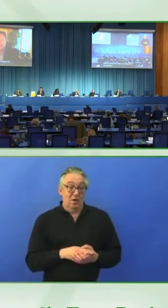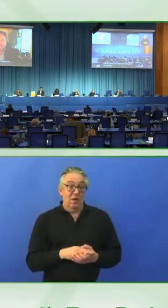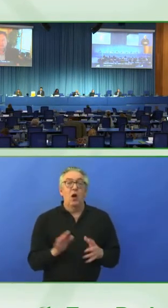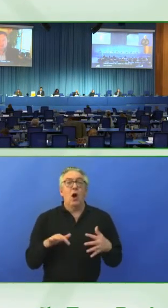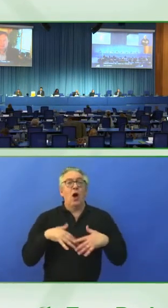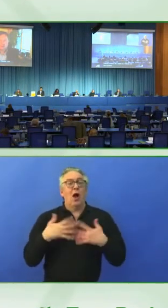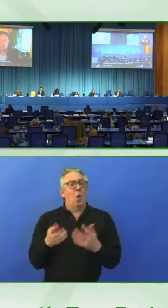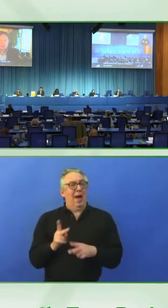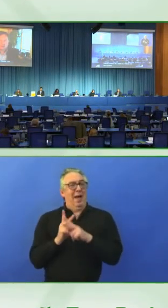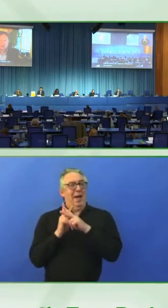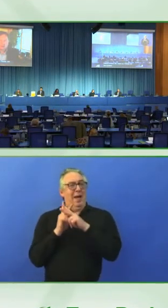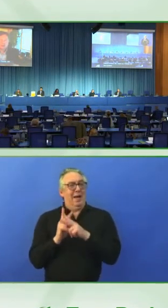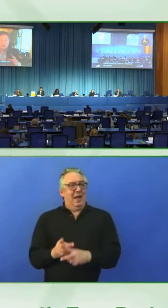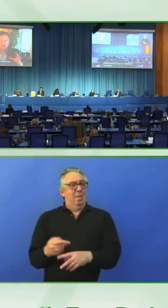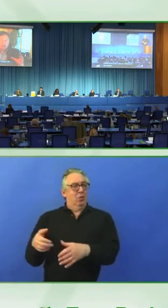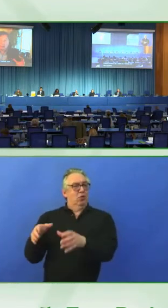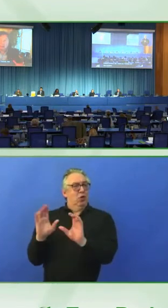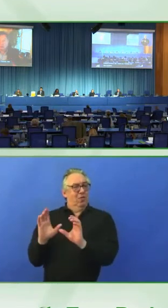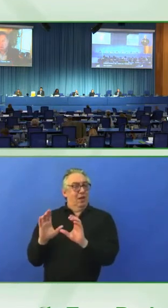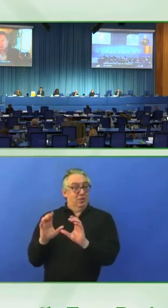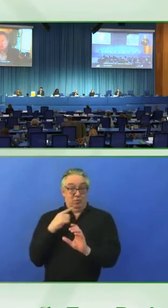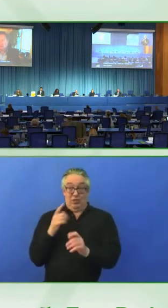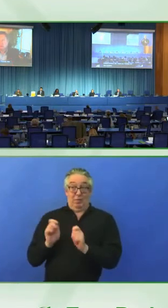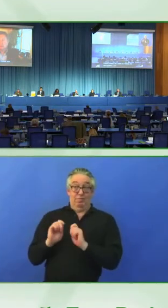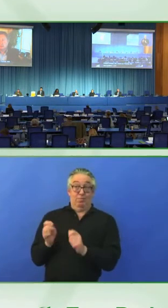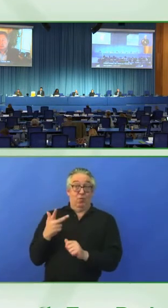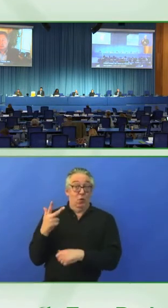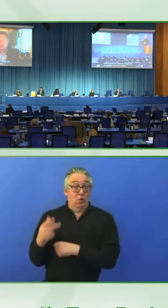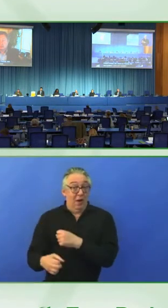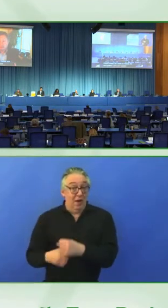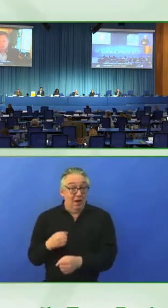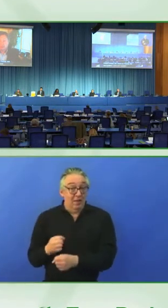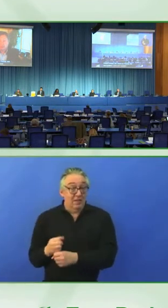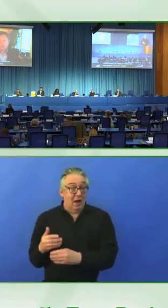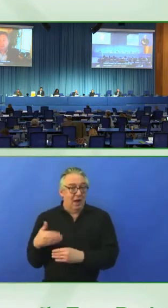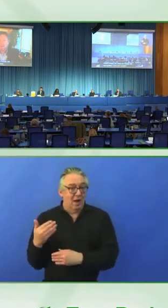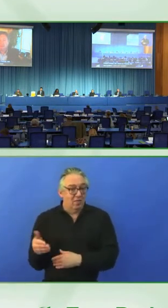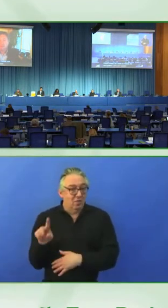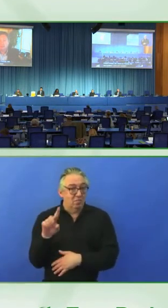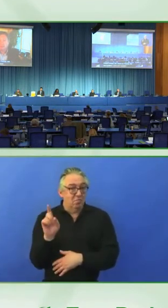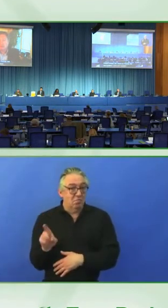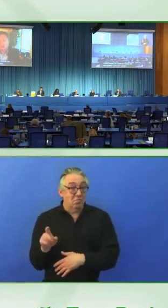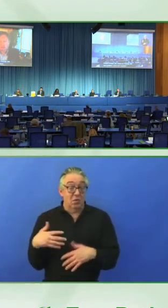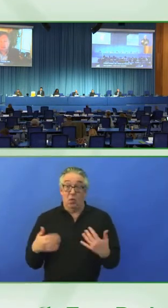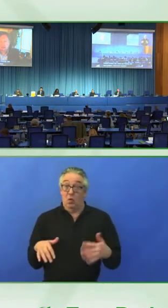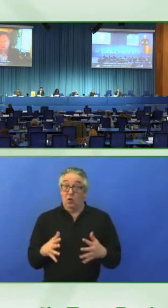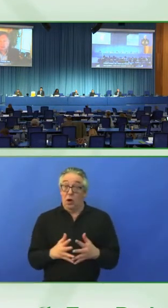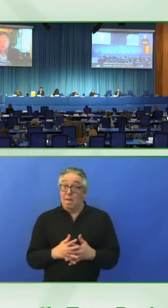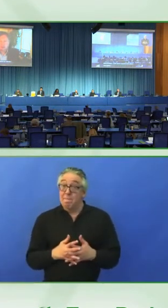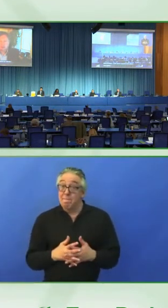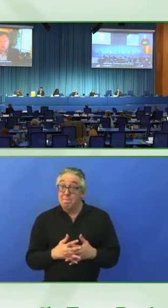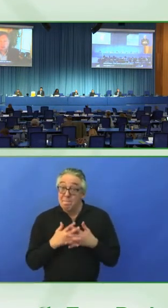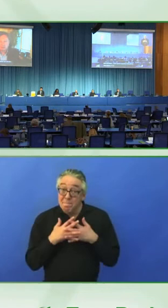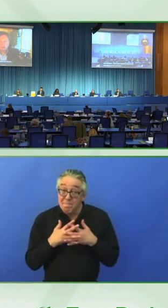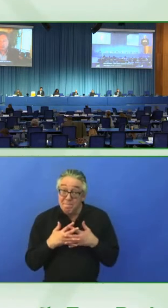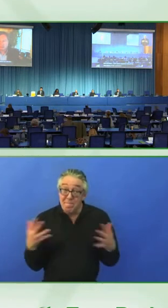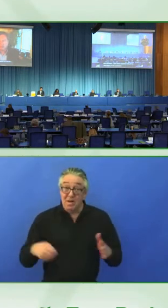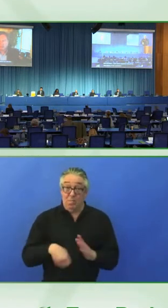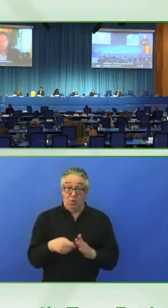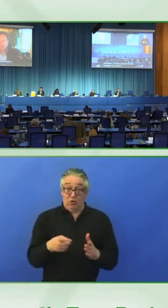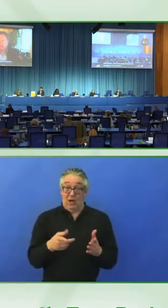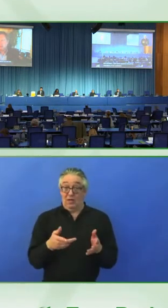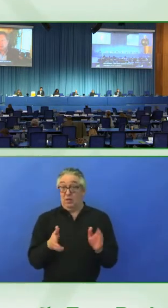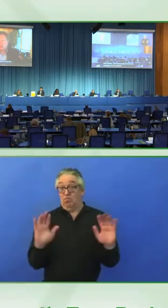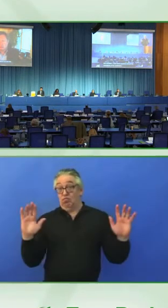and the subject matter experts that are used. It's a big, big project that you're undertaking. So, congratulations for the